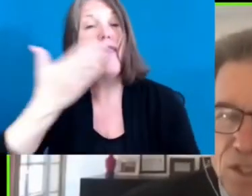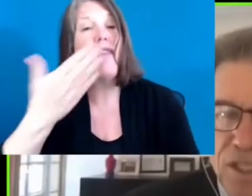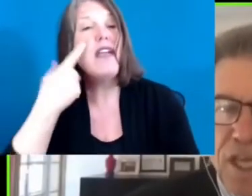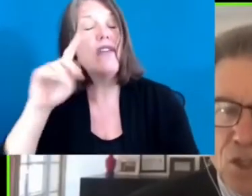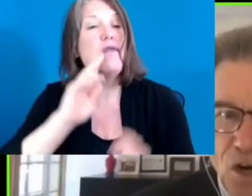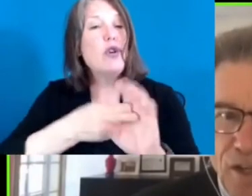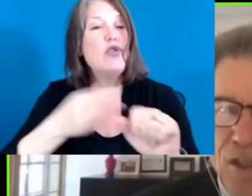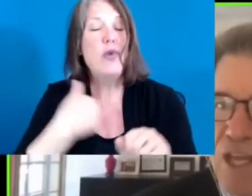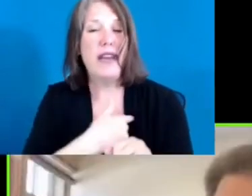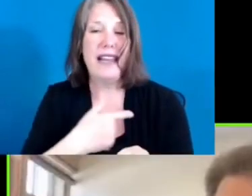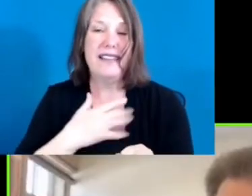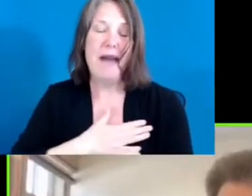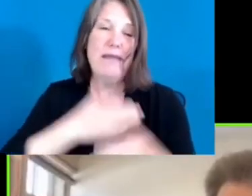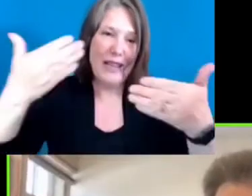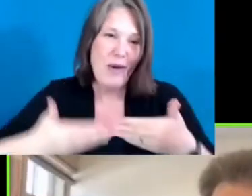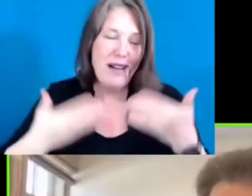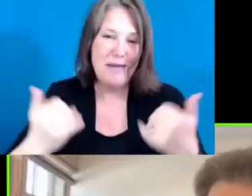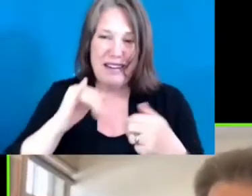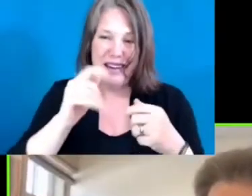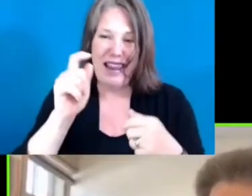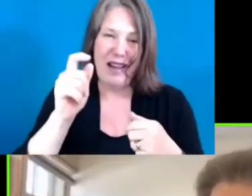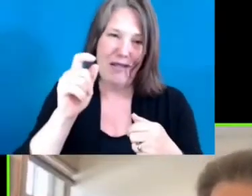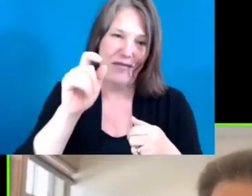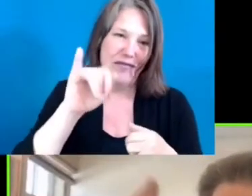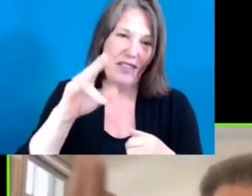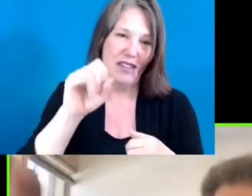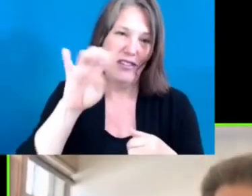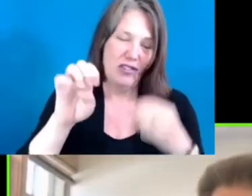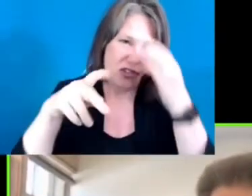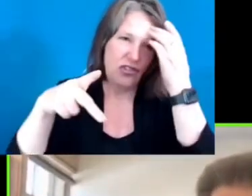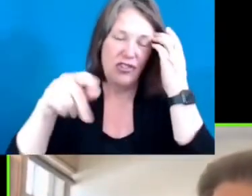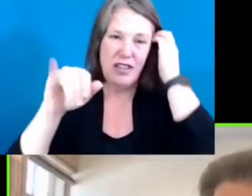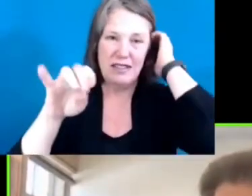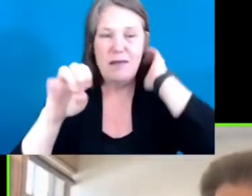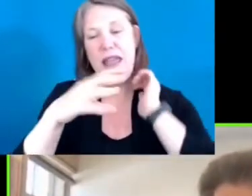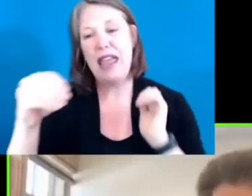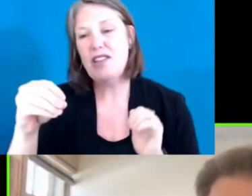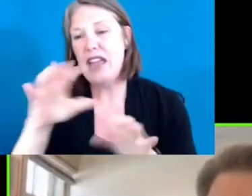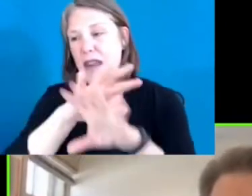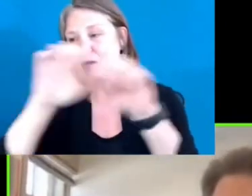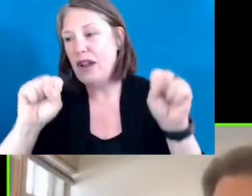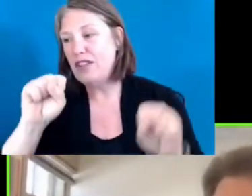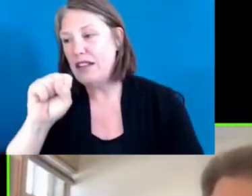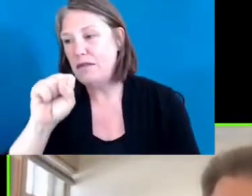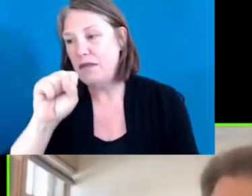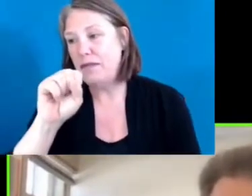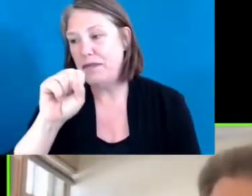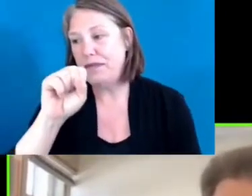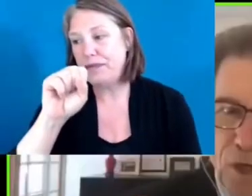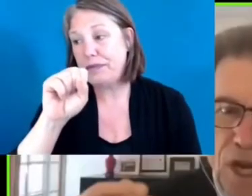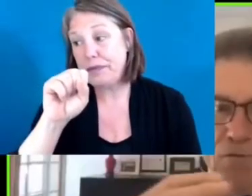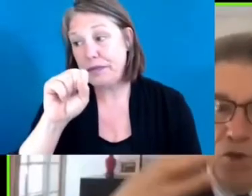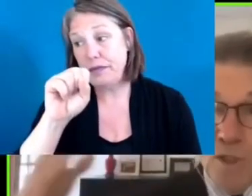President Kashkari. Thank you so much for joining us here today. I'm turning the floor over to you to